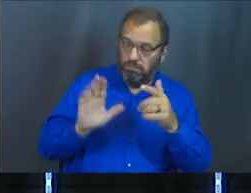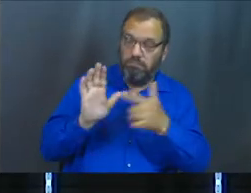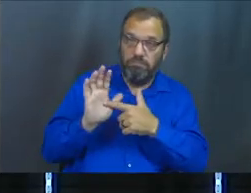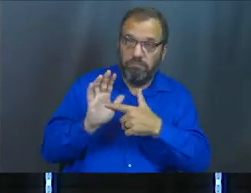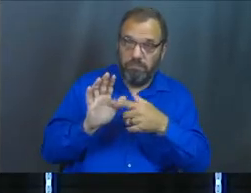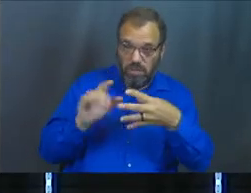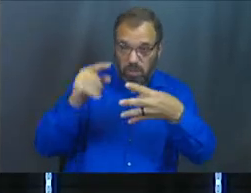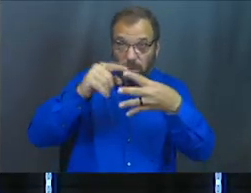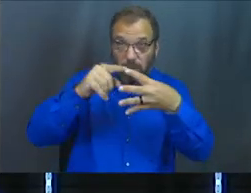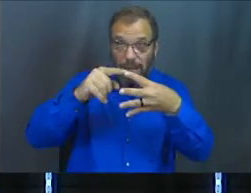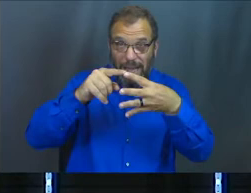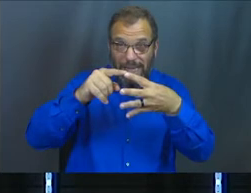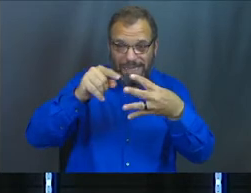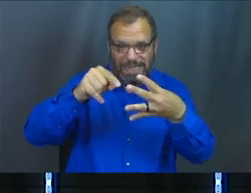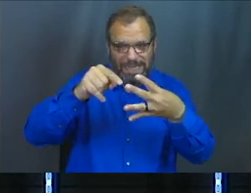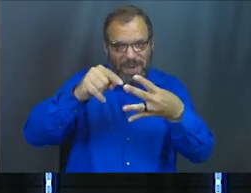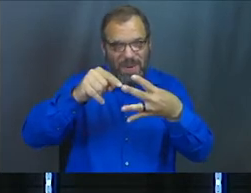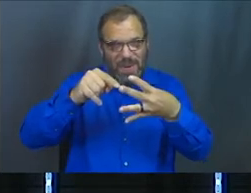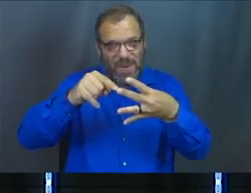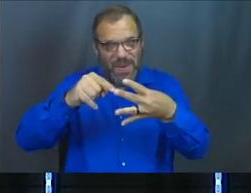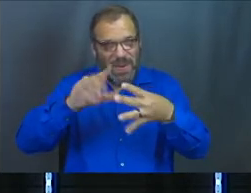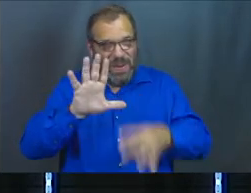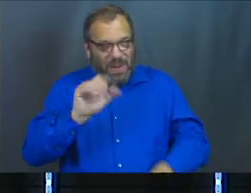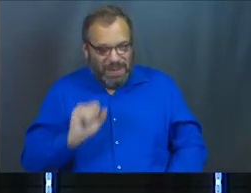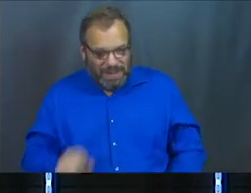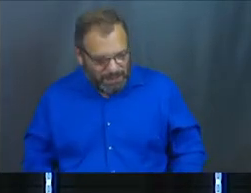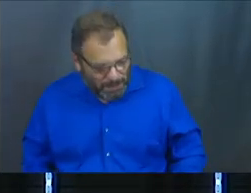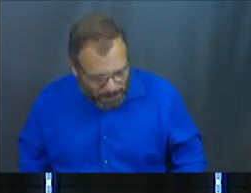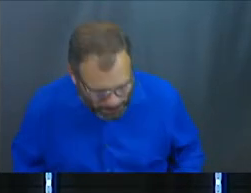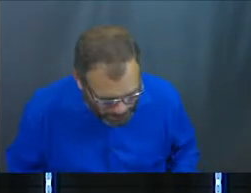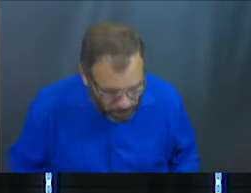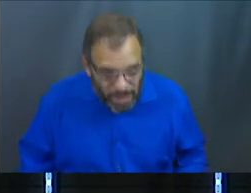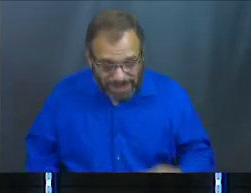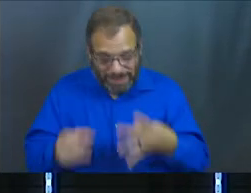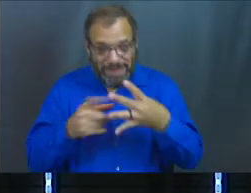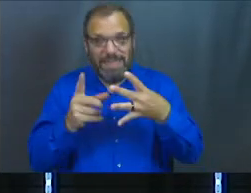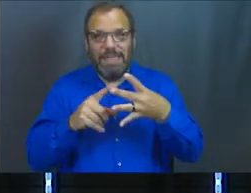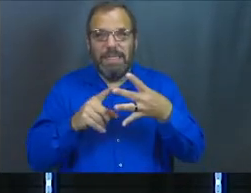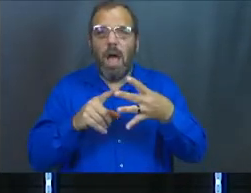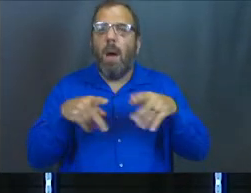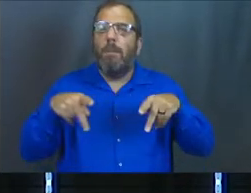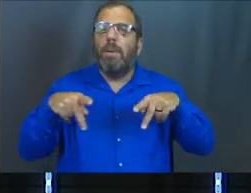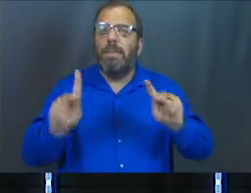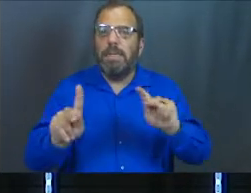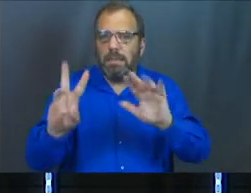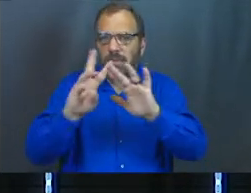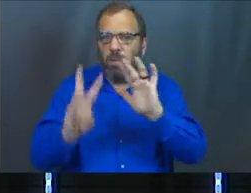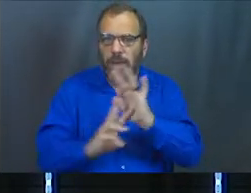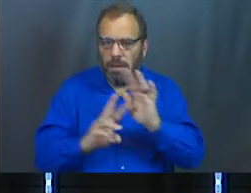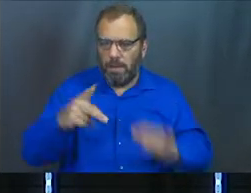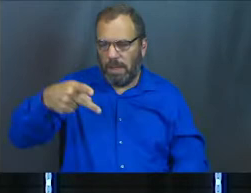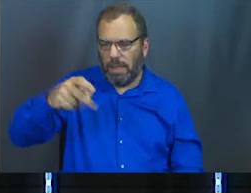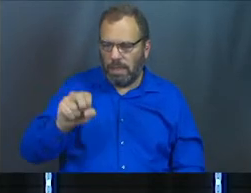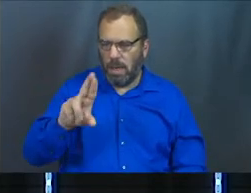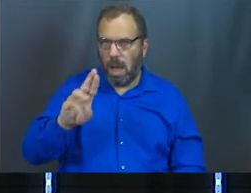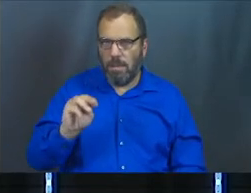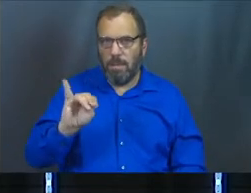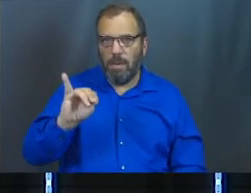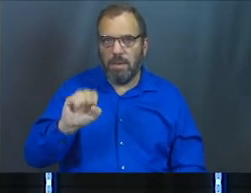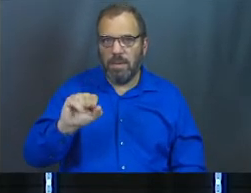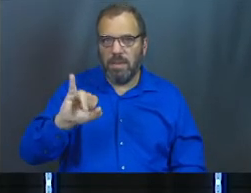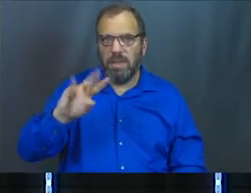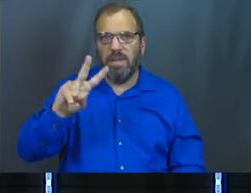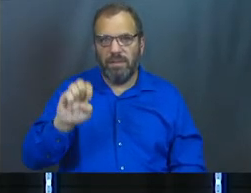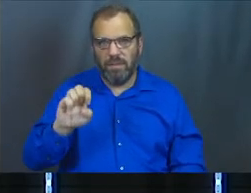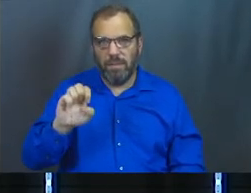Now here's where it gets really messy and sticky. Next is the permissive will of God. The permissive